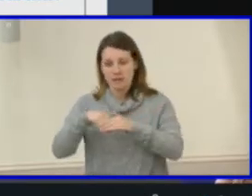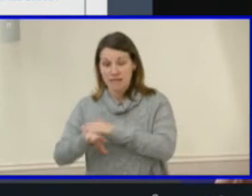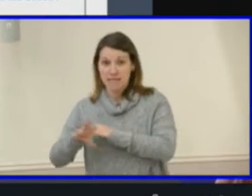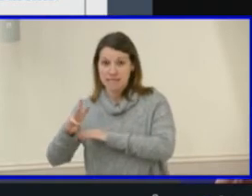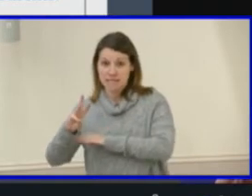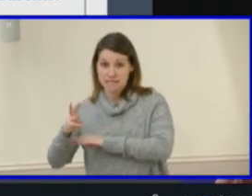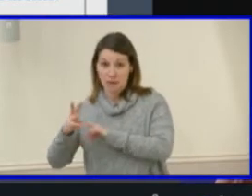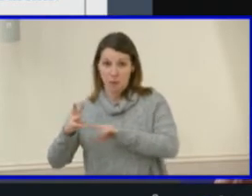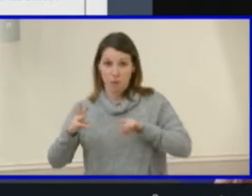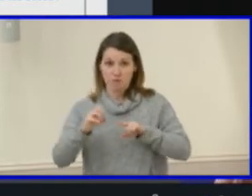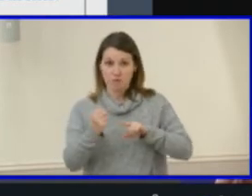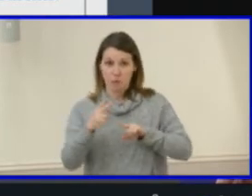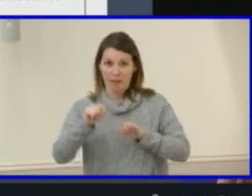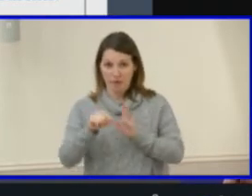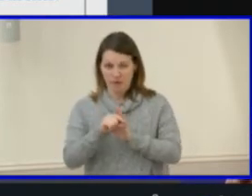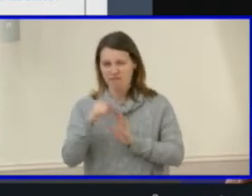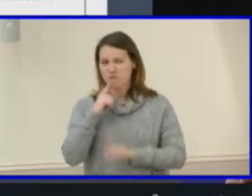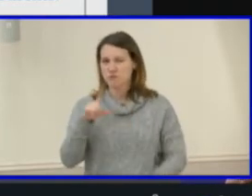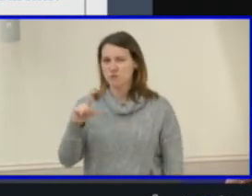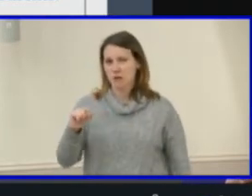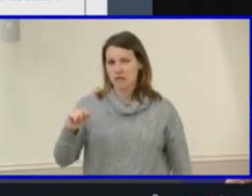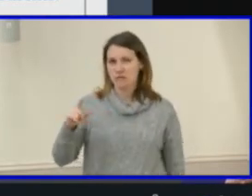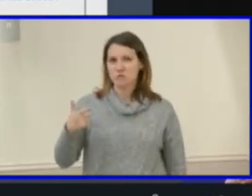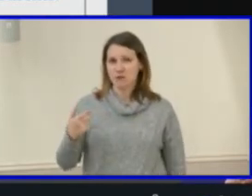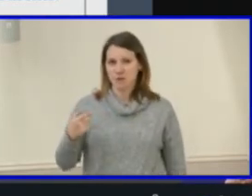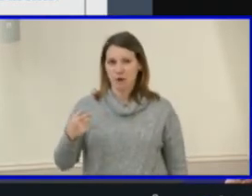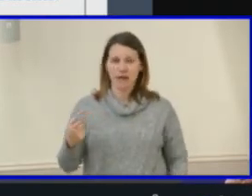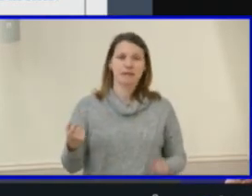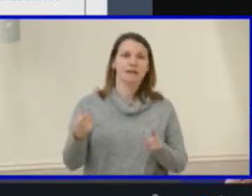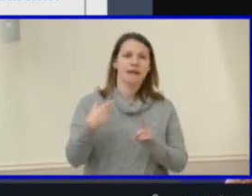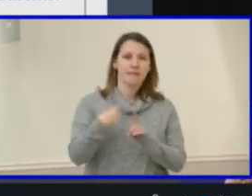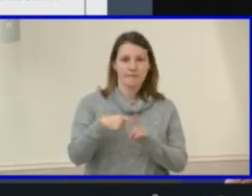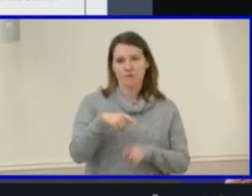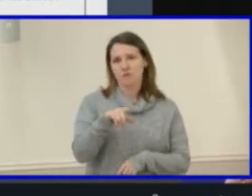12th grades in the 2021-2022 school year.